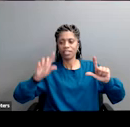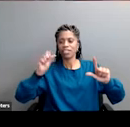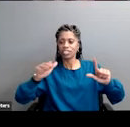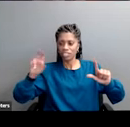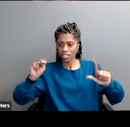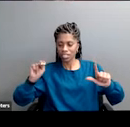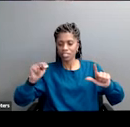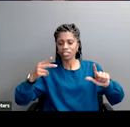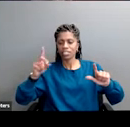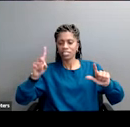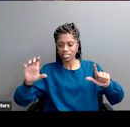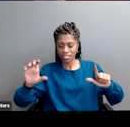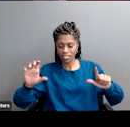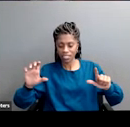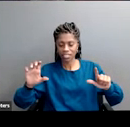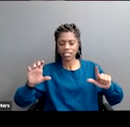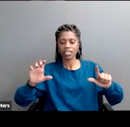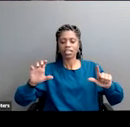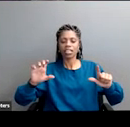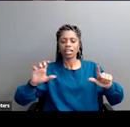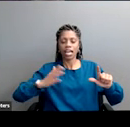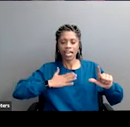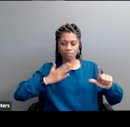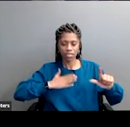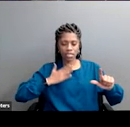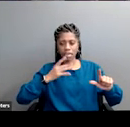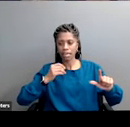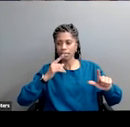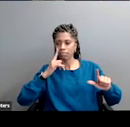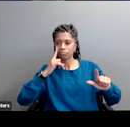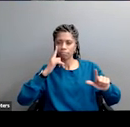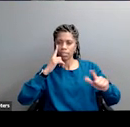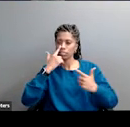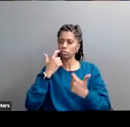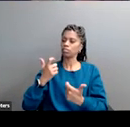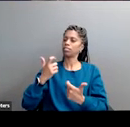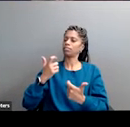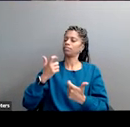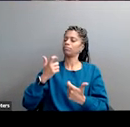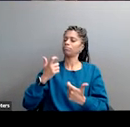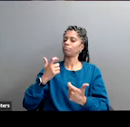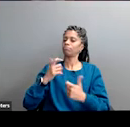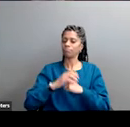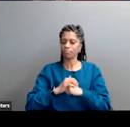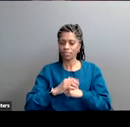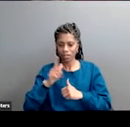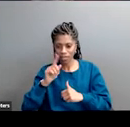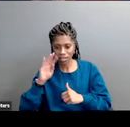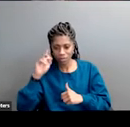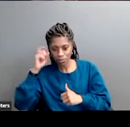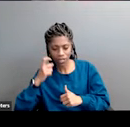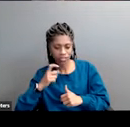everybody else go ahead there we go wow lots of folks coming through see if i can grab a few sofia from chicago nazarene in the bronx rachel in